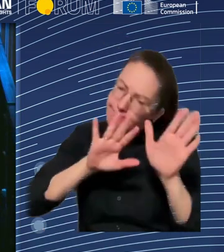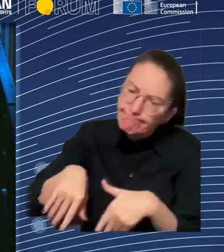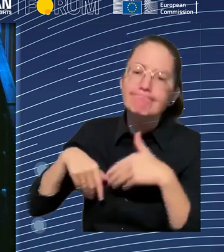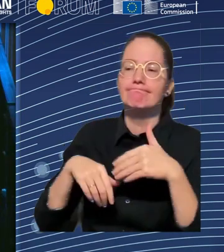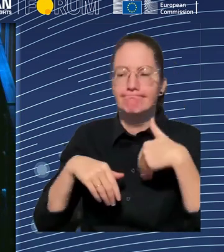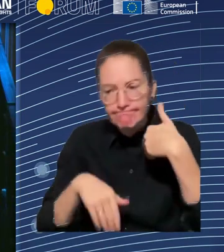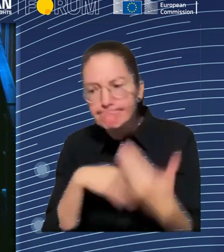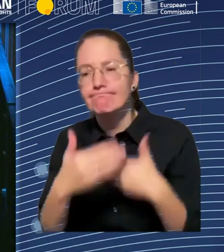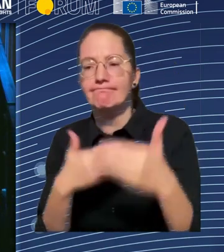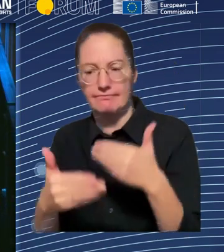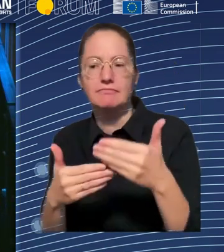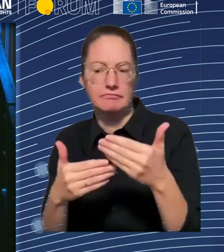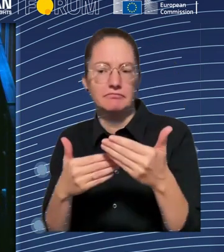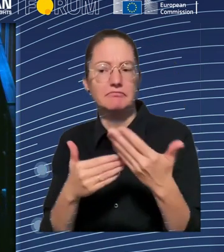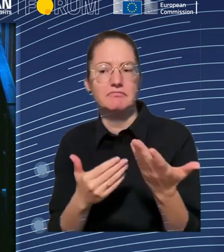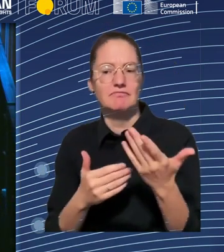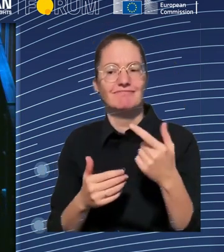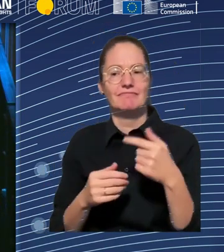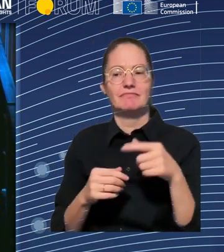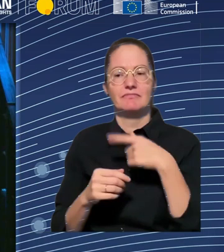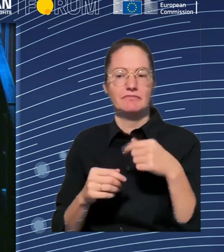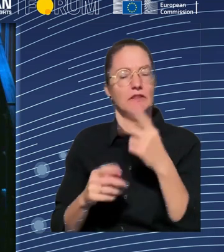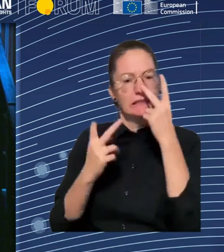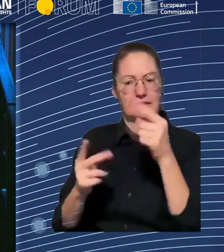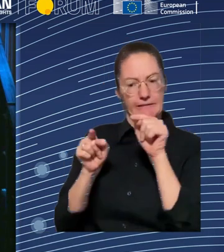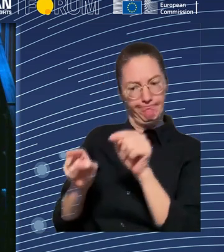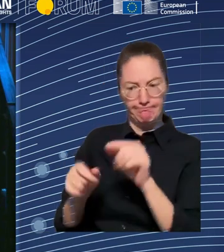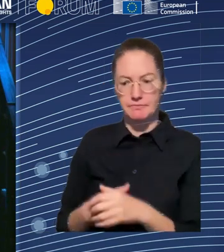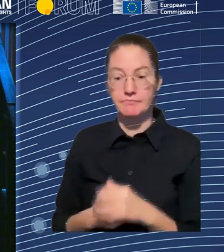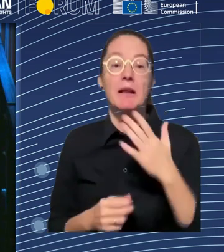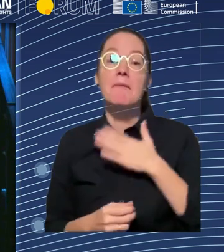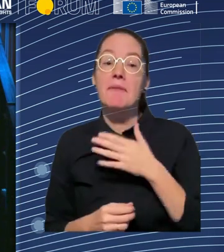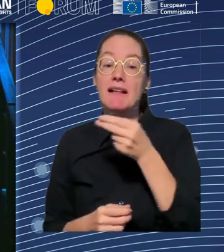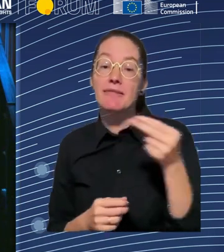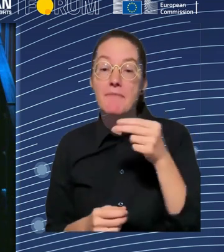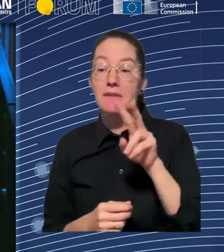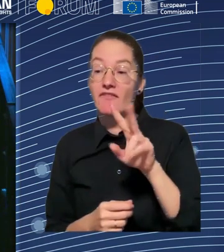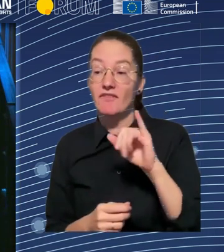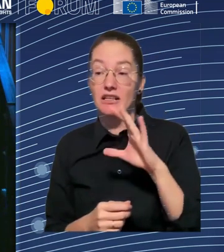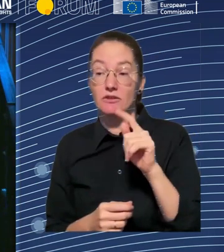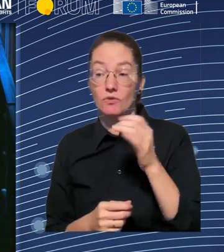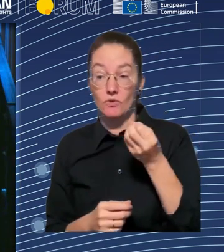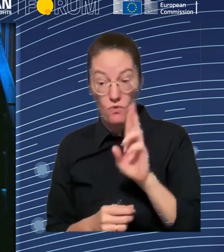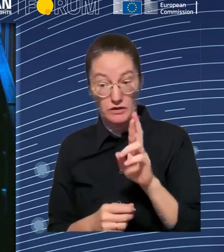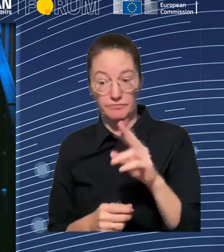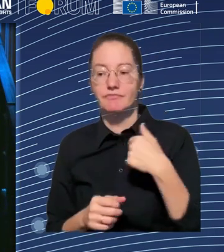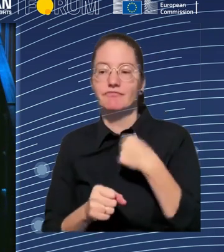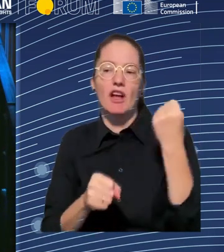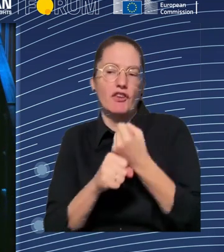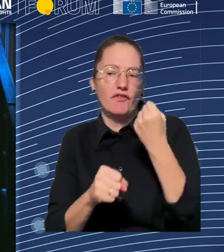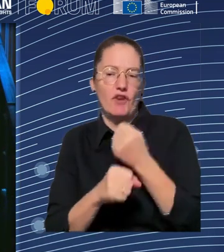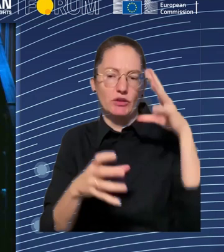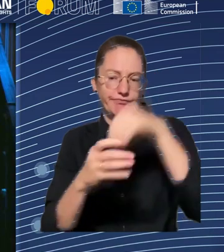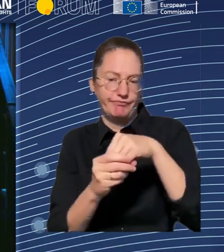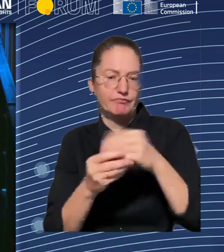successful where social dialogue exists. I mean, there's so much to unpack here, thanks for a great panel. One question on the algorithmic management